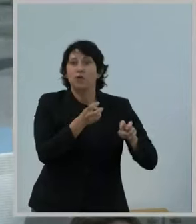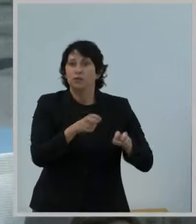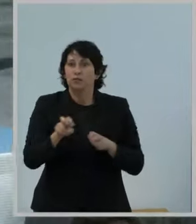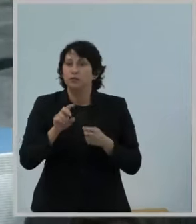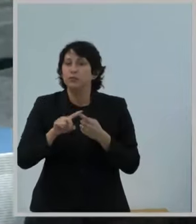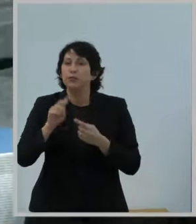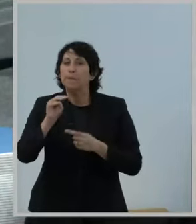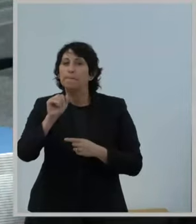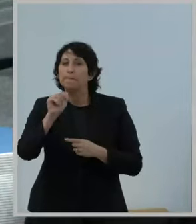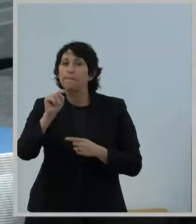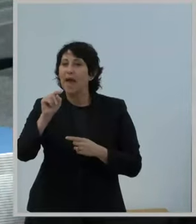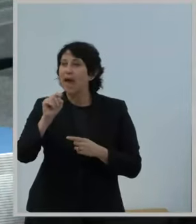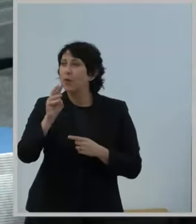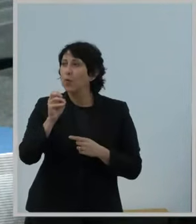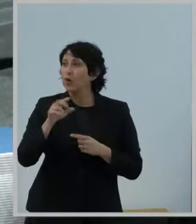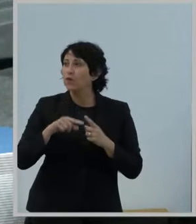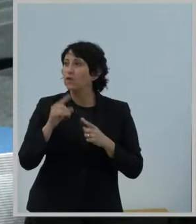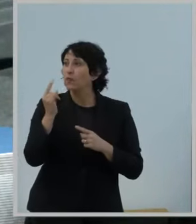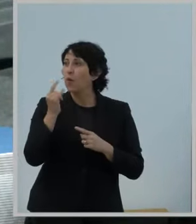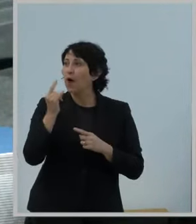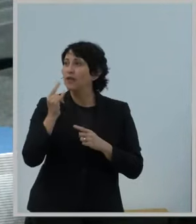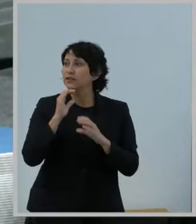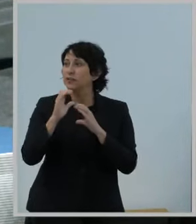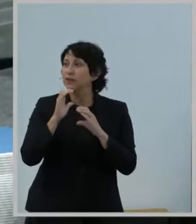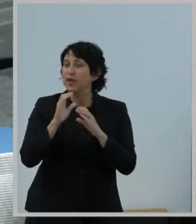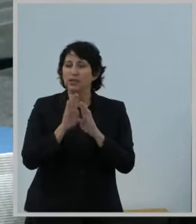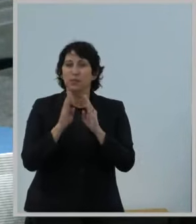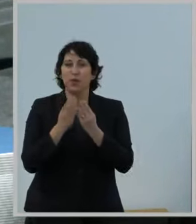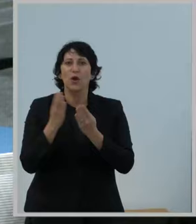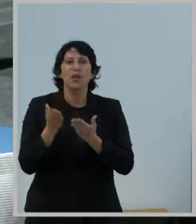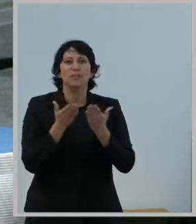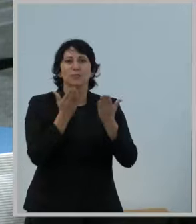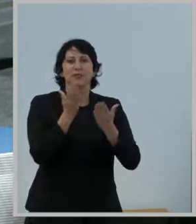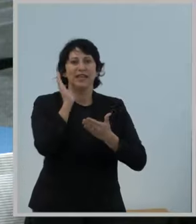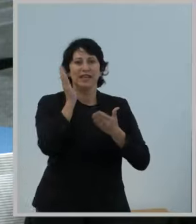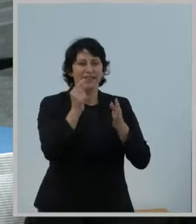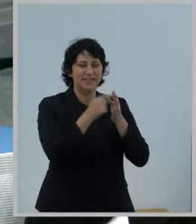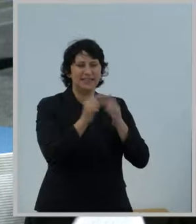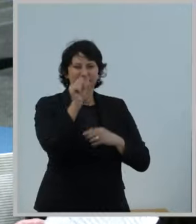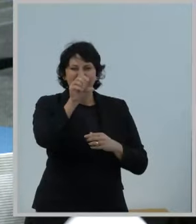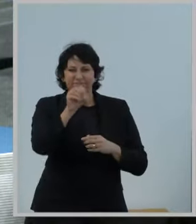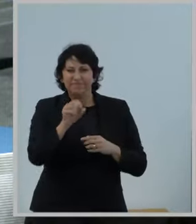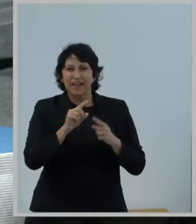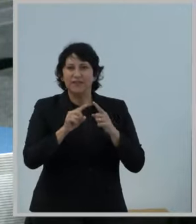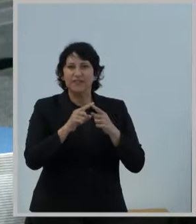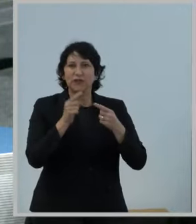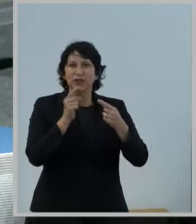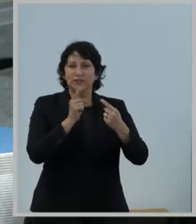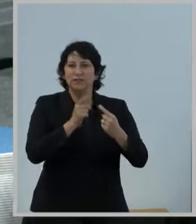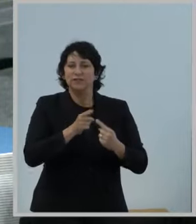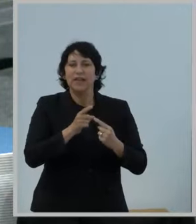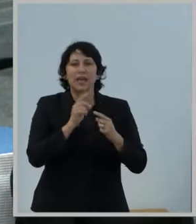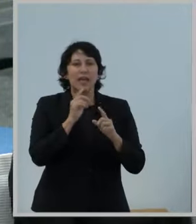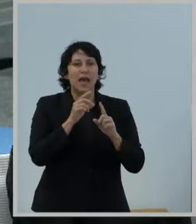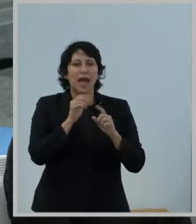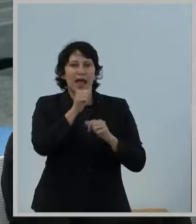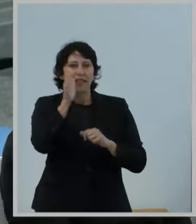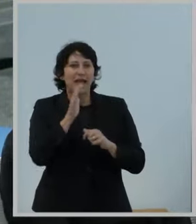over to Matt Warner from the Wireless Telecommunications Bureau to present the item's discussion of Alaska Connect Fund mobile support.